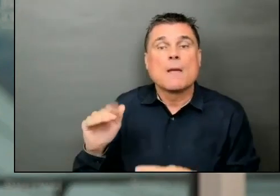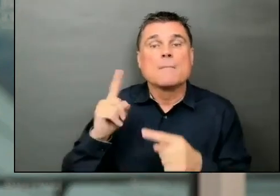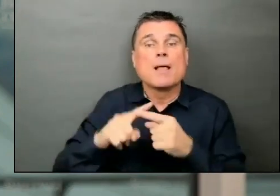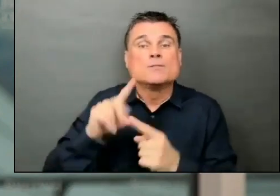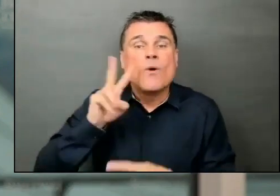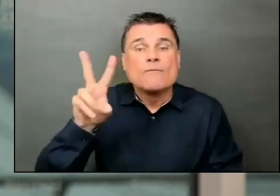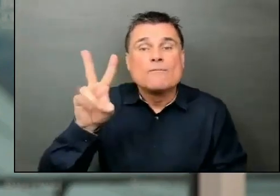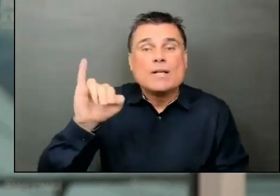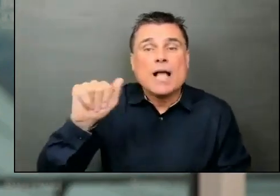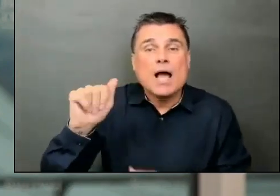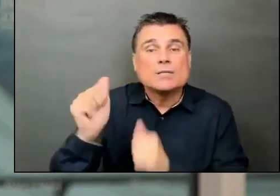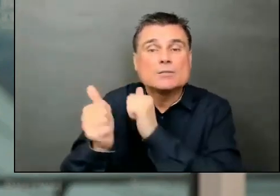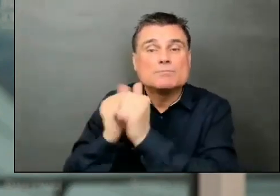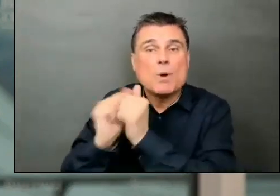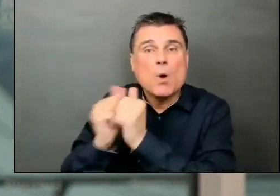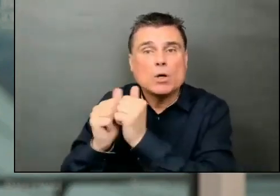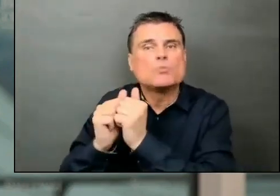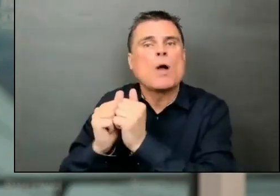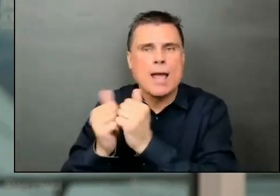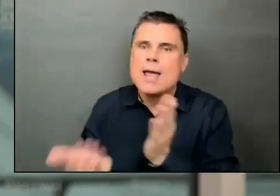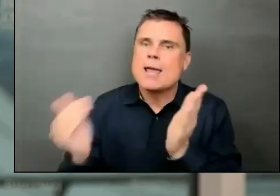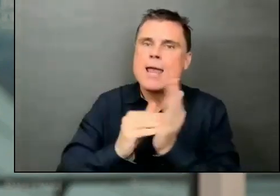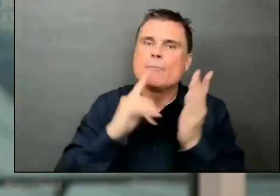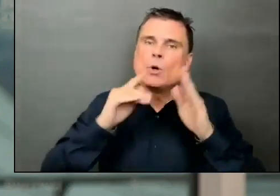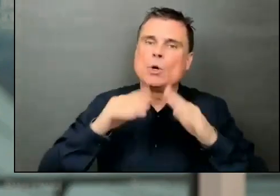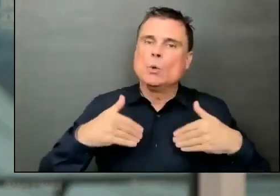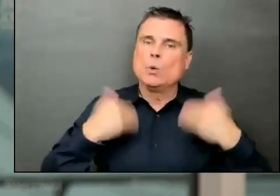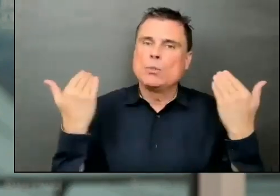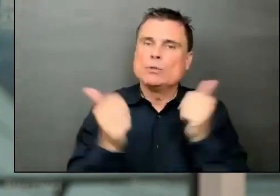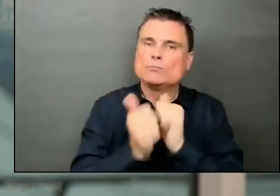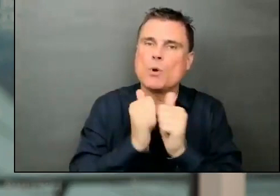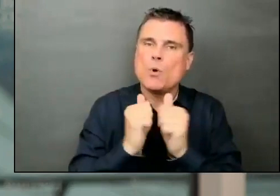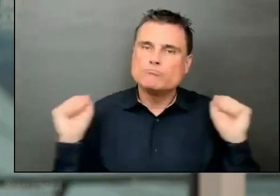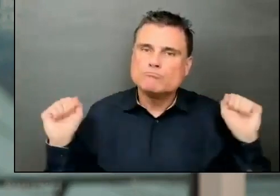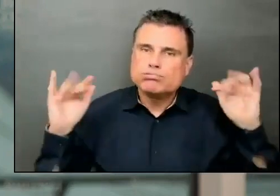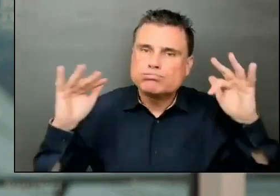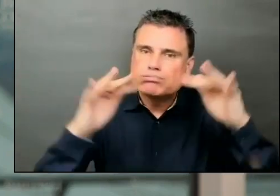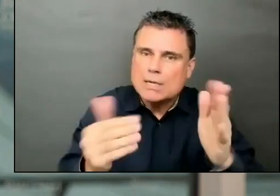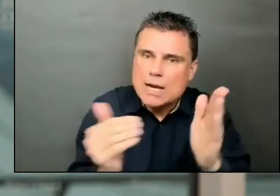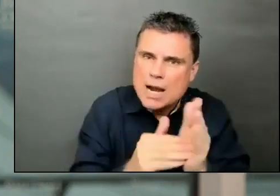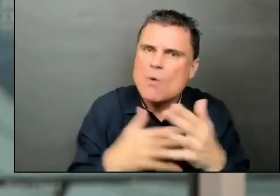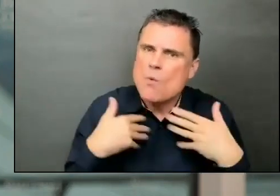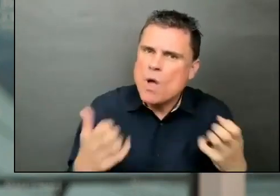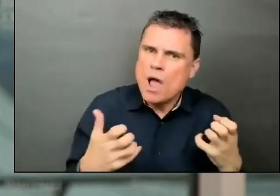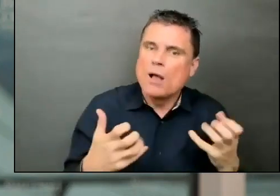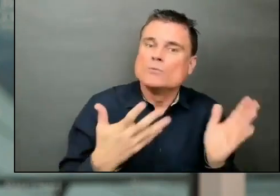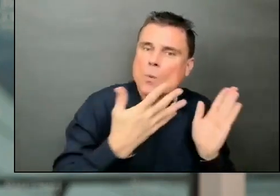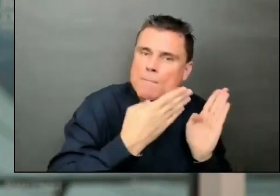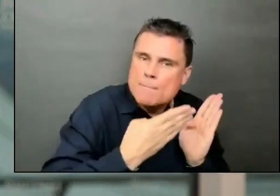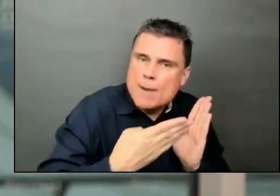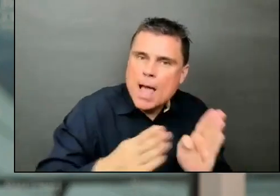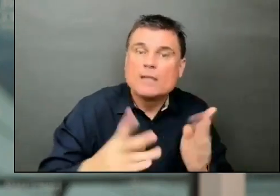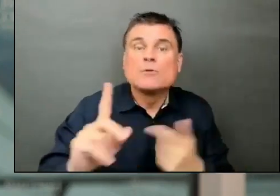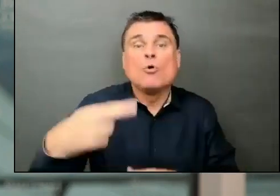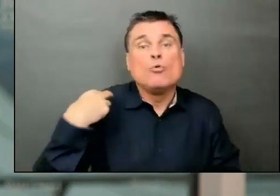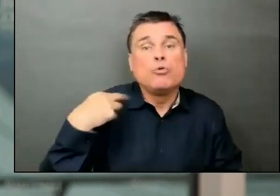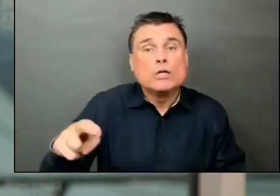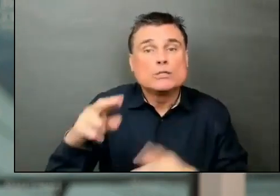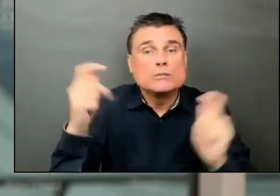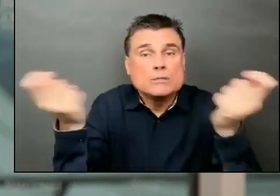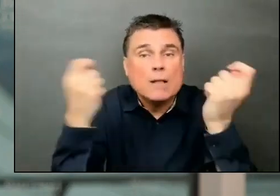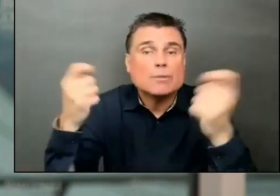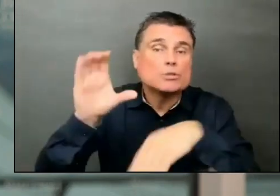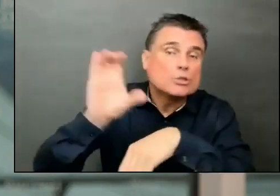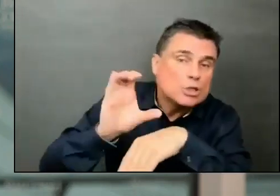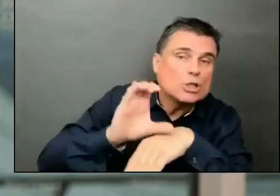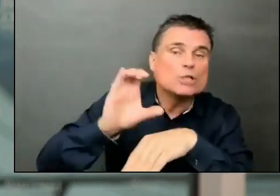with faith services to prepare to resume services with full plans in place to ensure everyone's everyone is safe